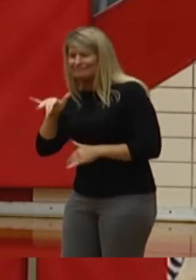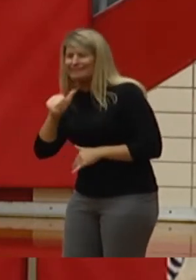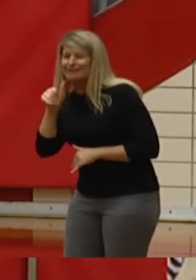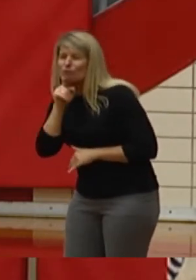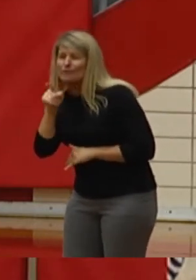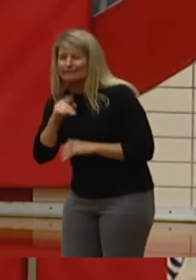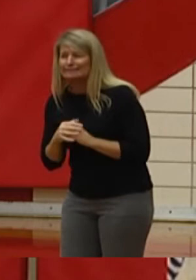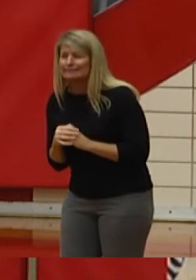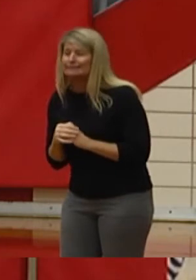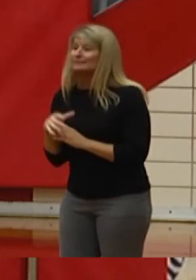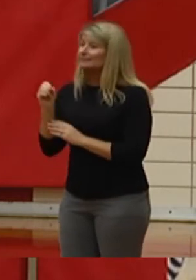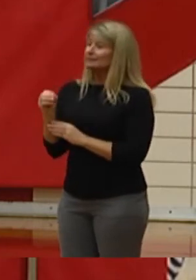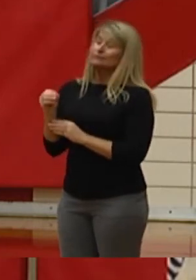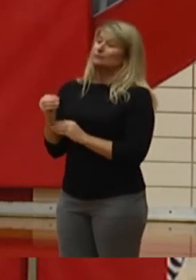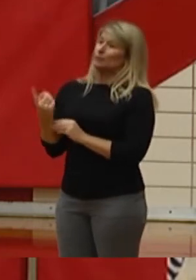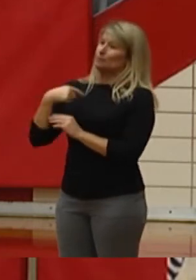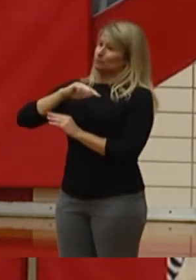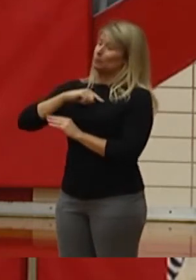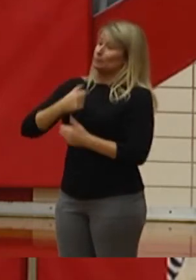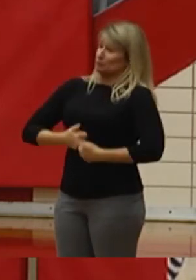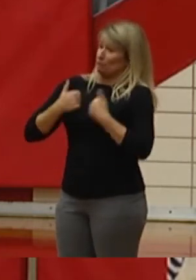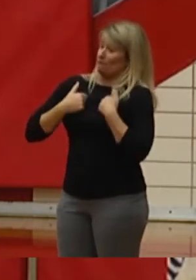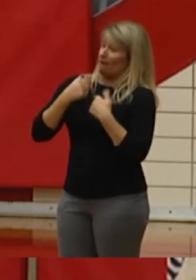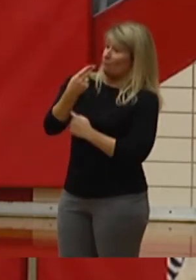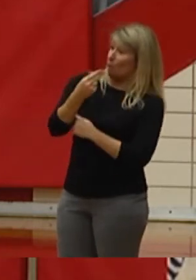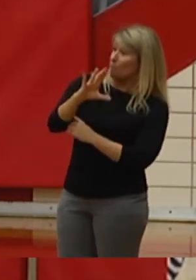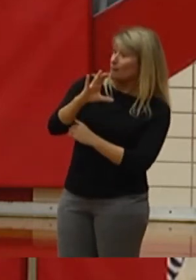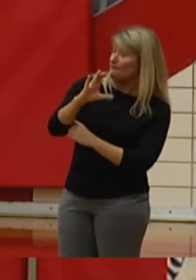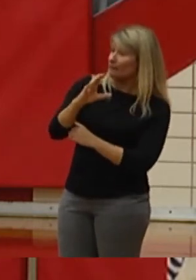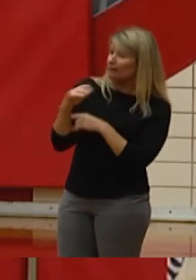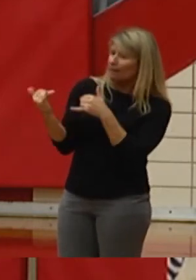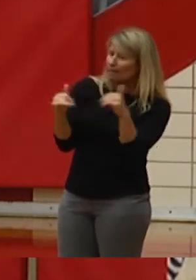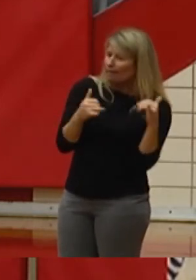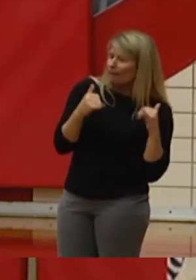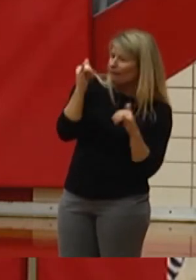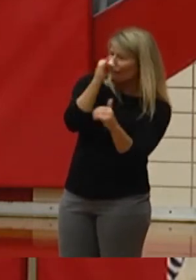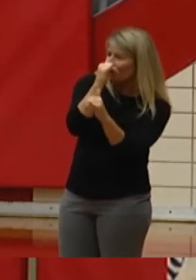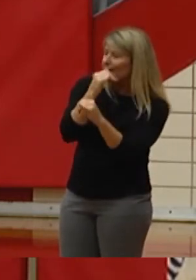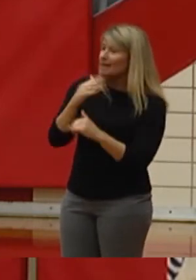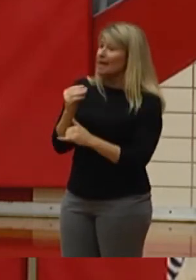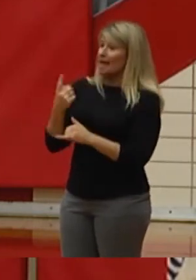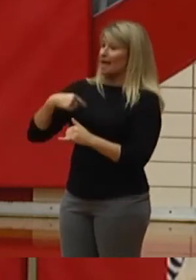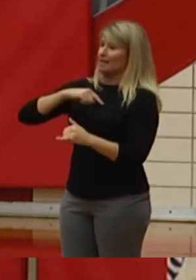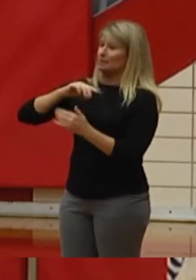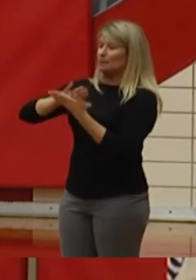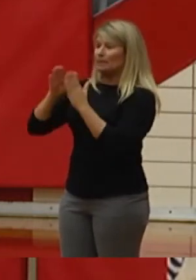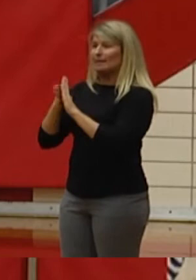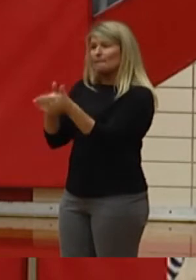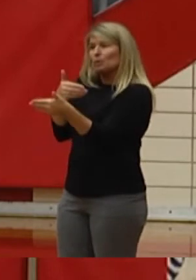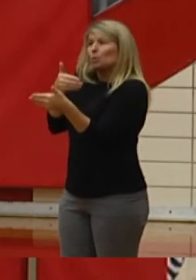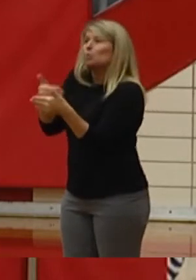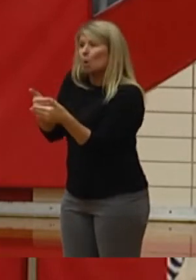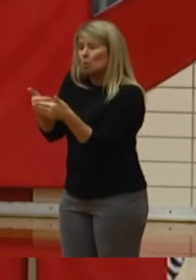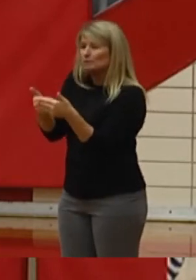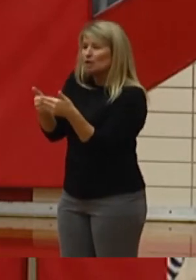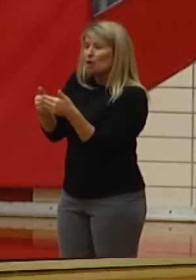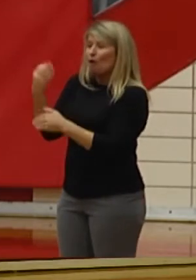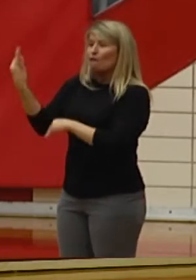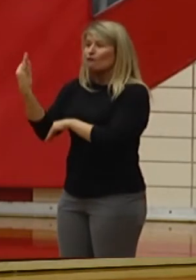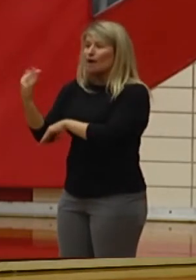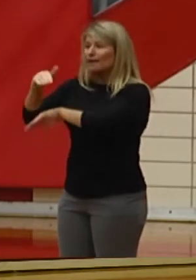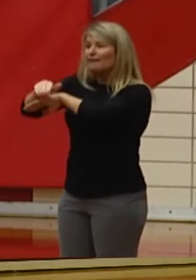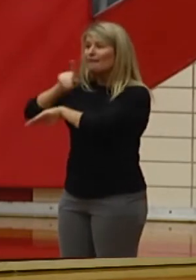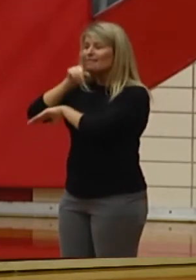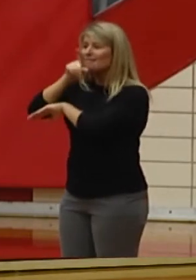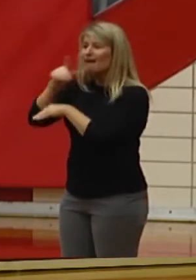We survived the crazy homecoming shenanigans. We became close as a class under the Friday night lights of the football field. We donated coats